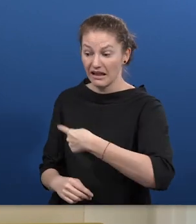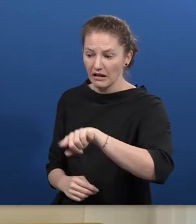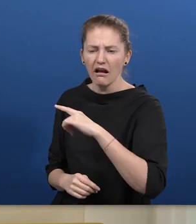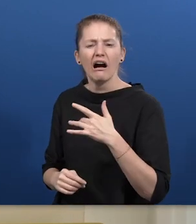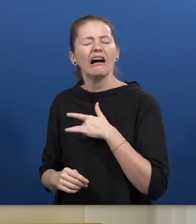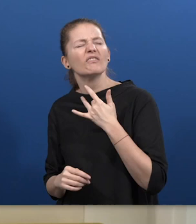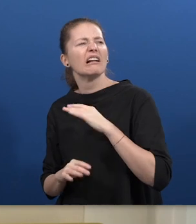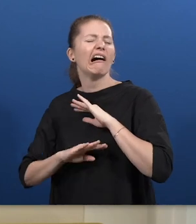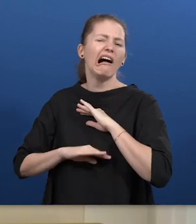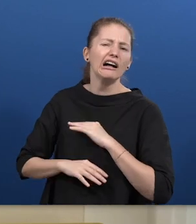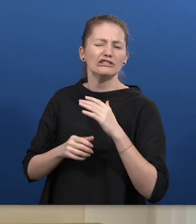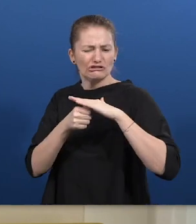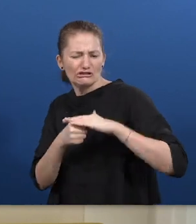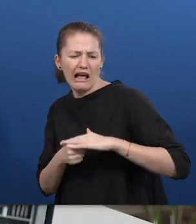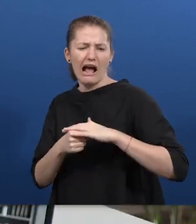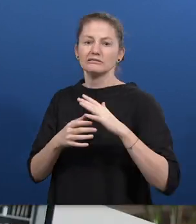autonomy and empowerment.